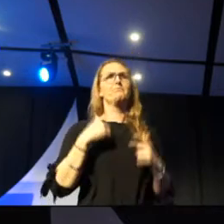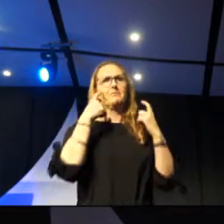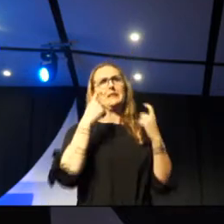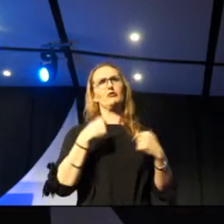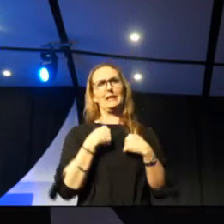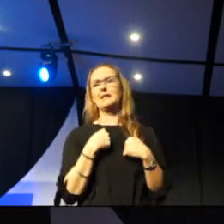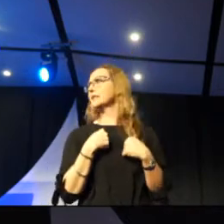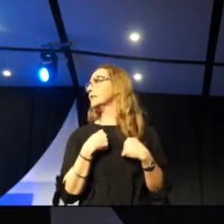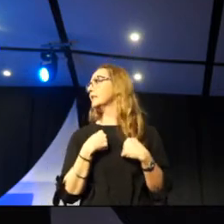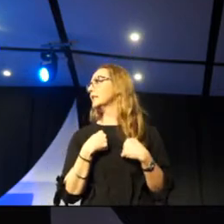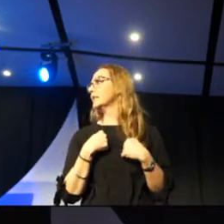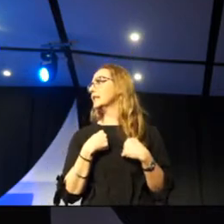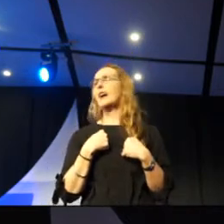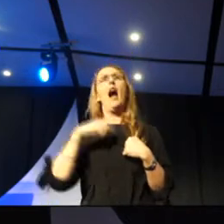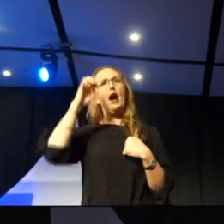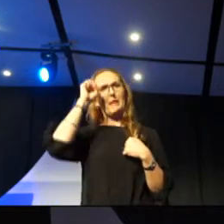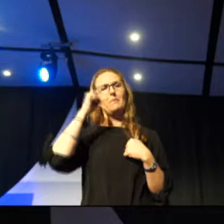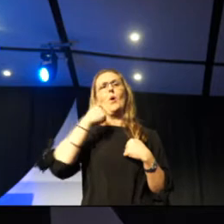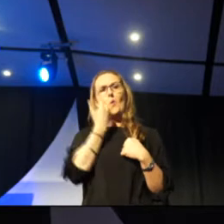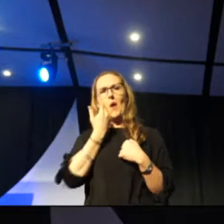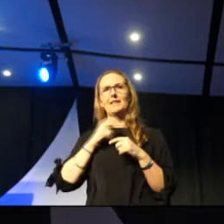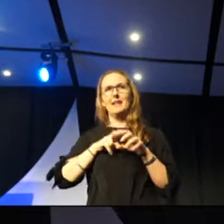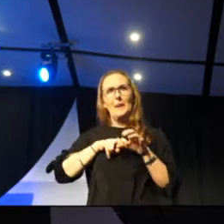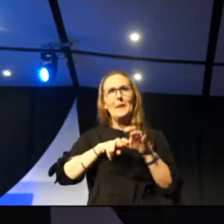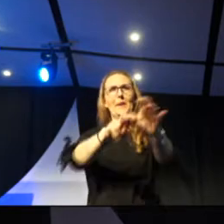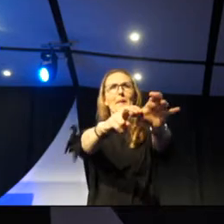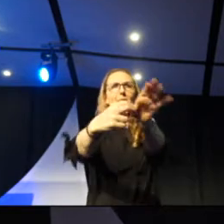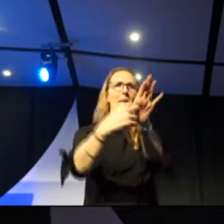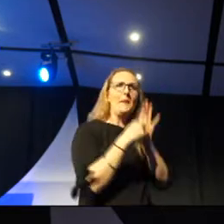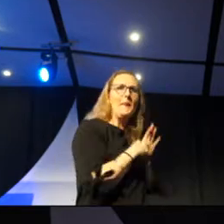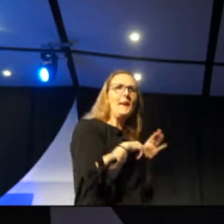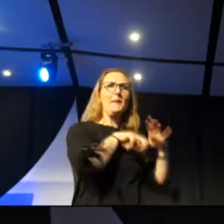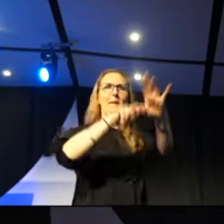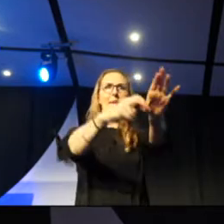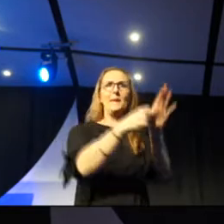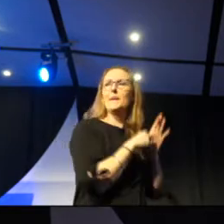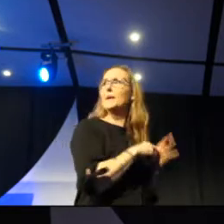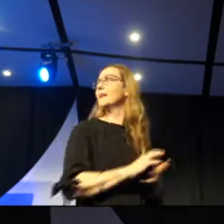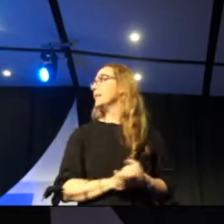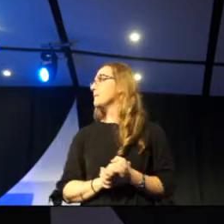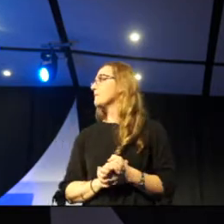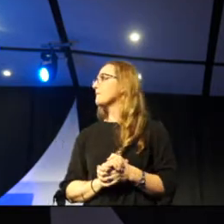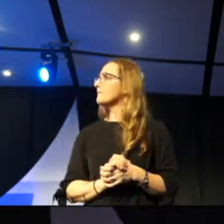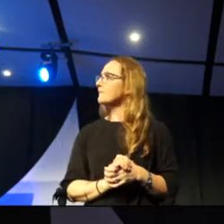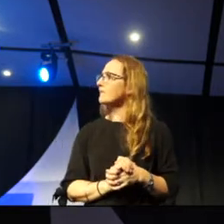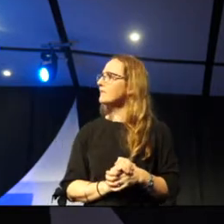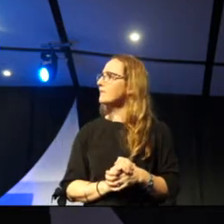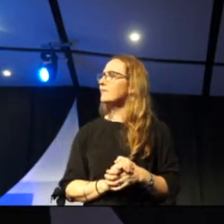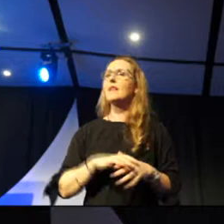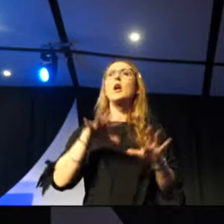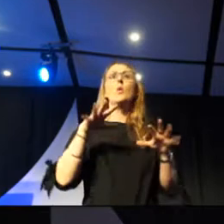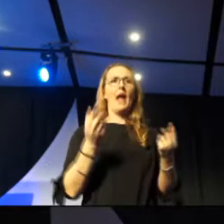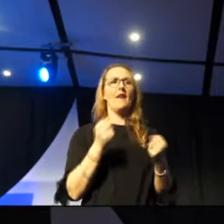I remember being dragged up and down that beach many, many times. We had a colony of white fronted terns around the corner. We had